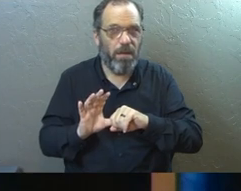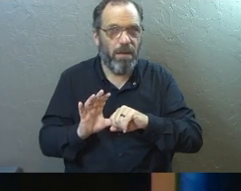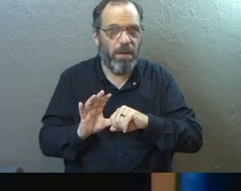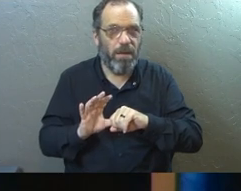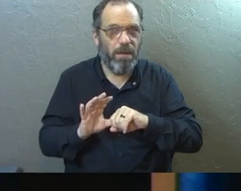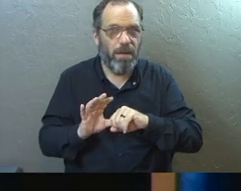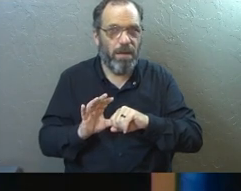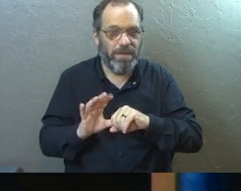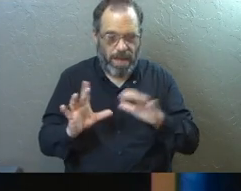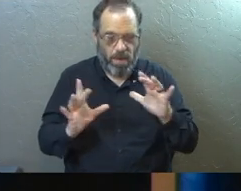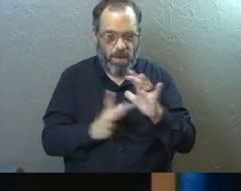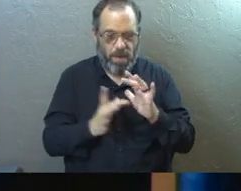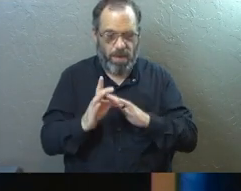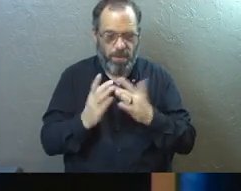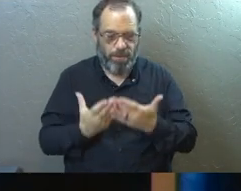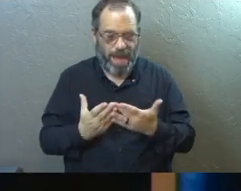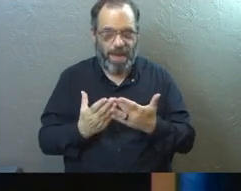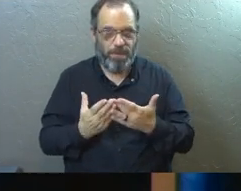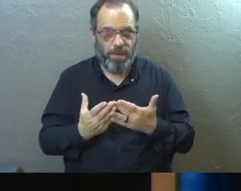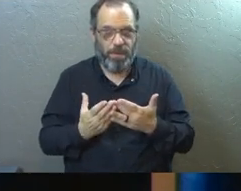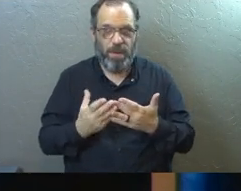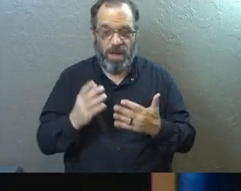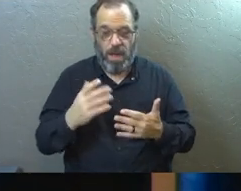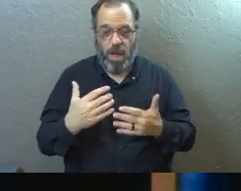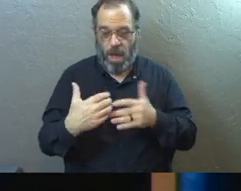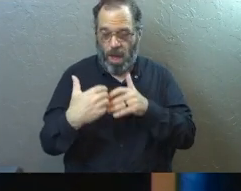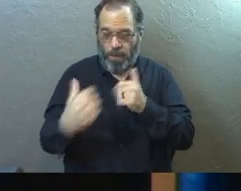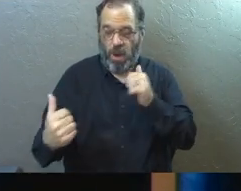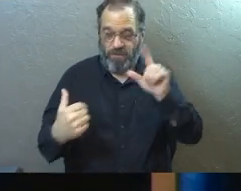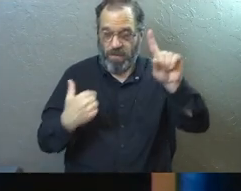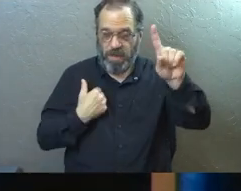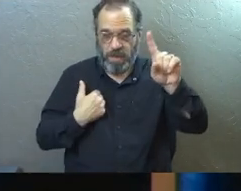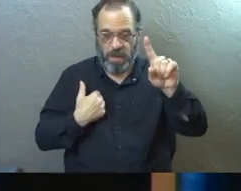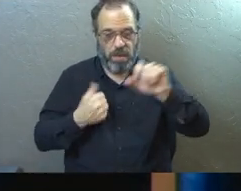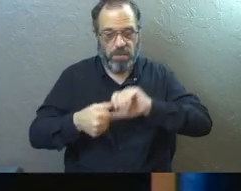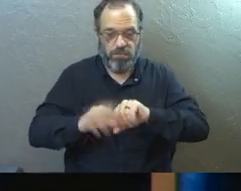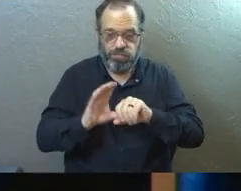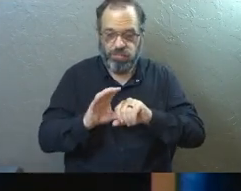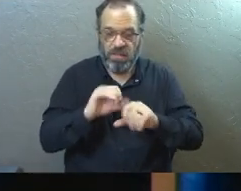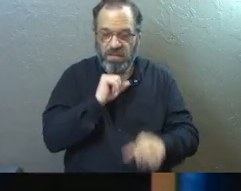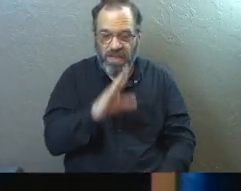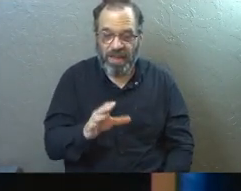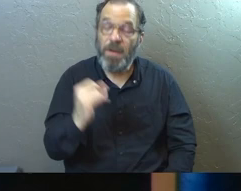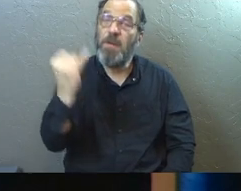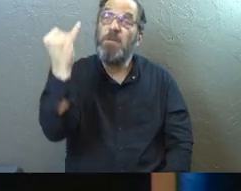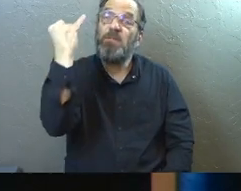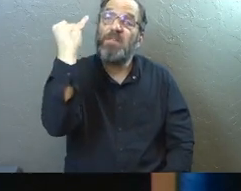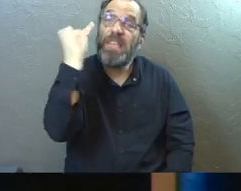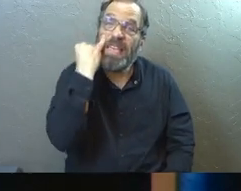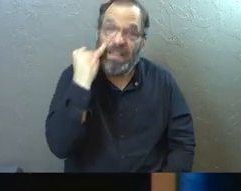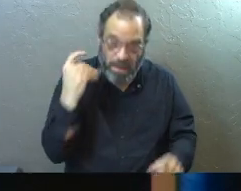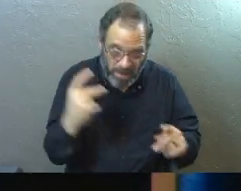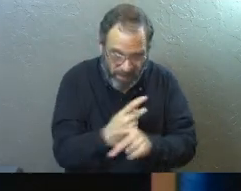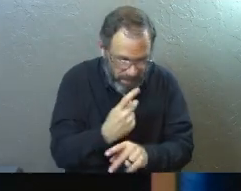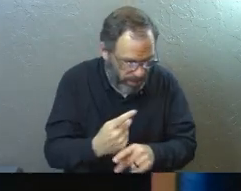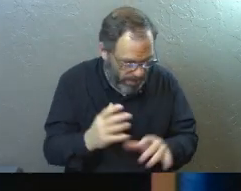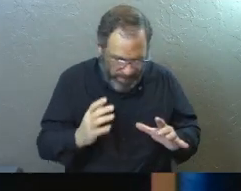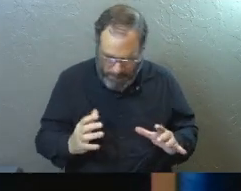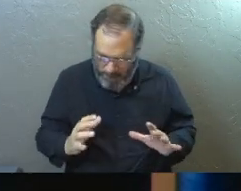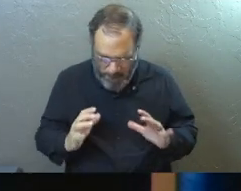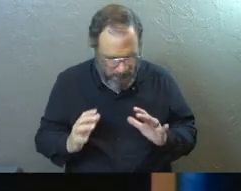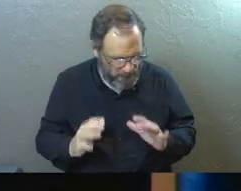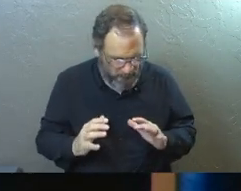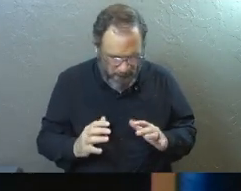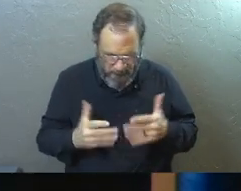Underliners in physical Bibles, if you haven't underlined that, do that. Apart from me, you can do nothing. If I'm going to figure this out, if I'm going to